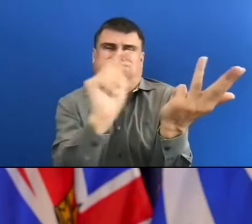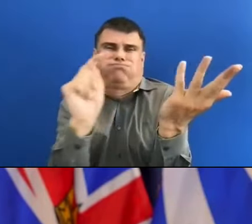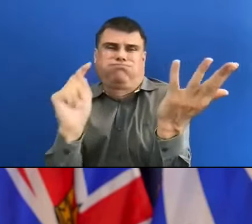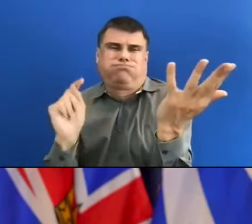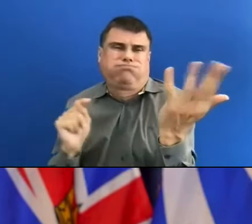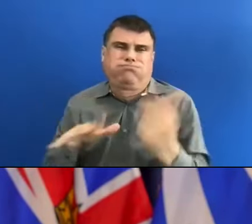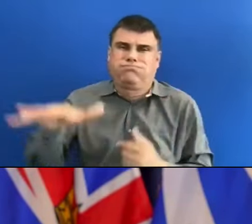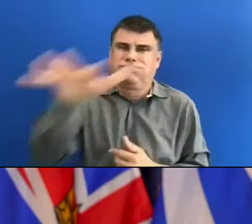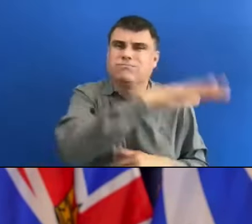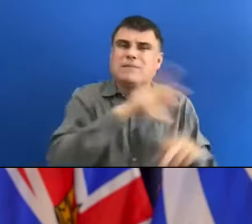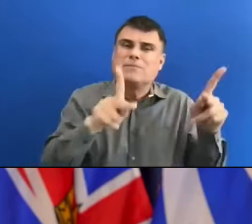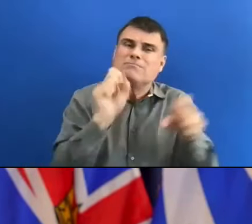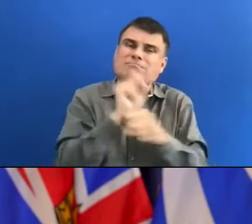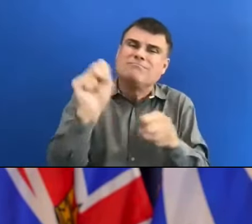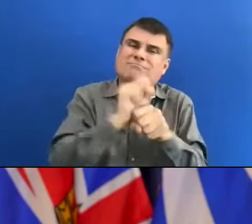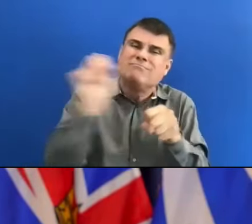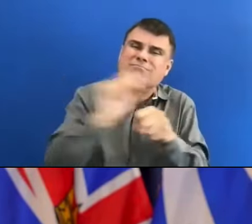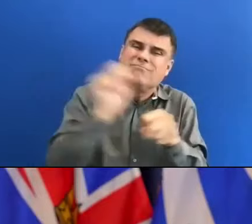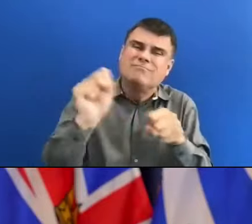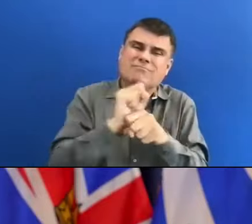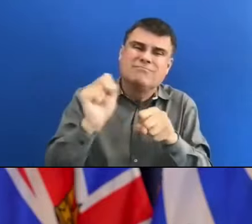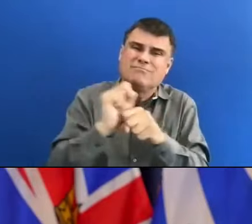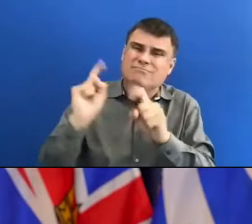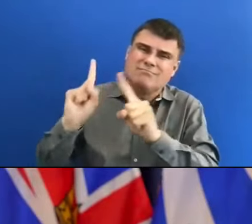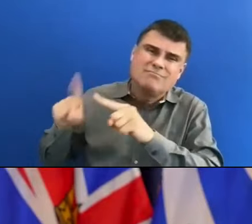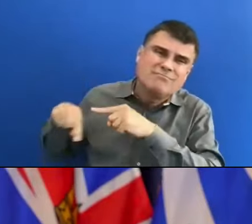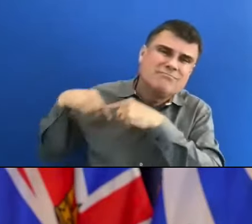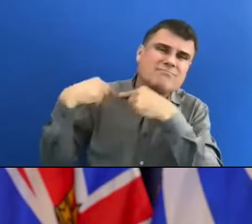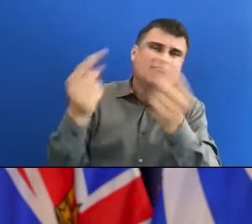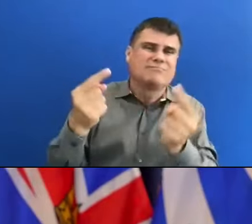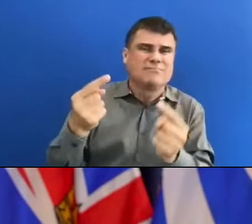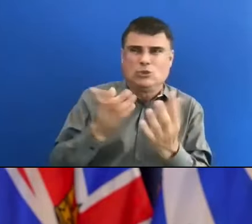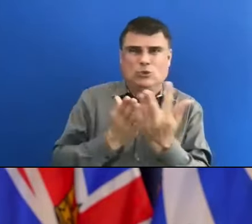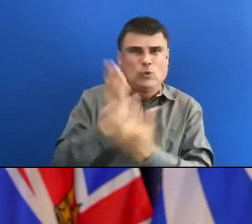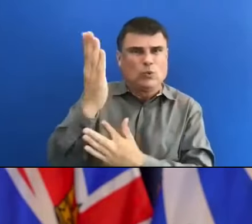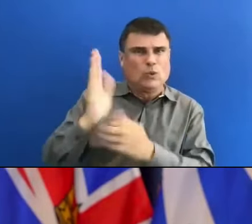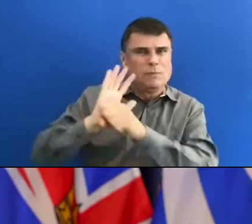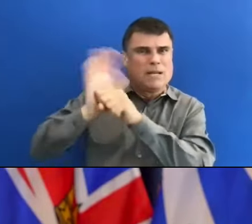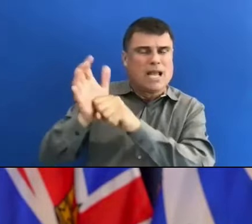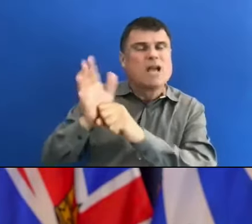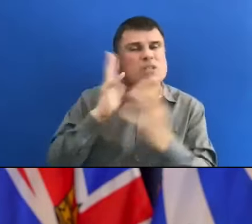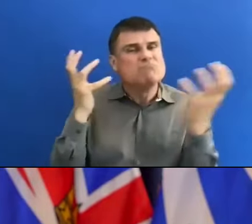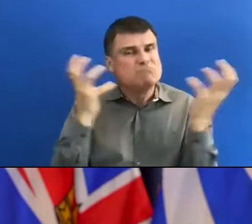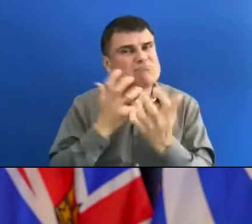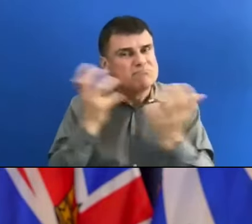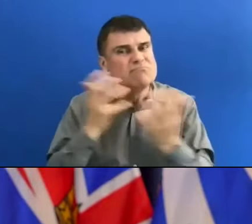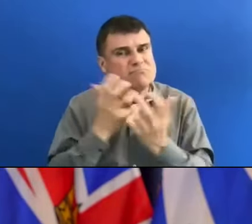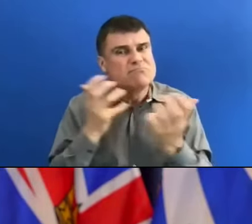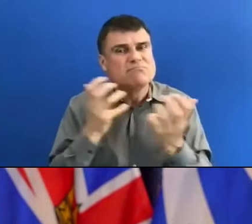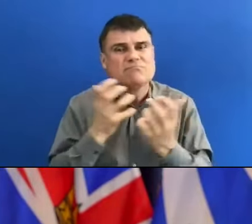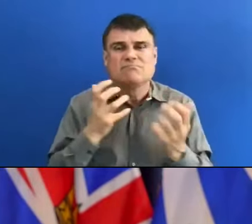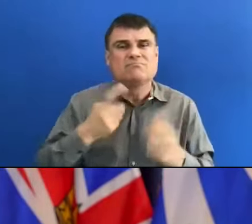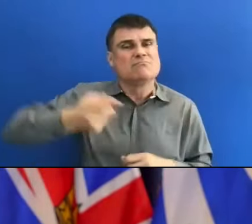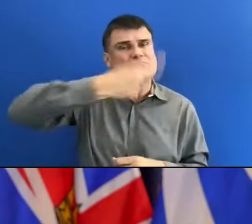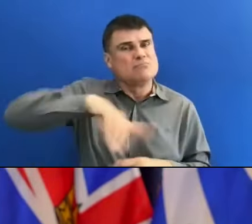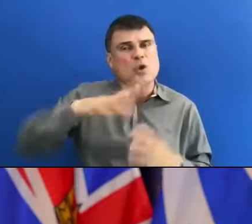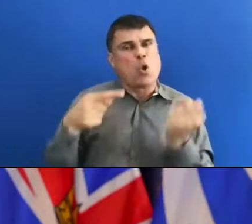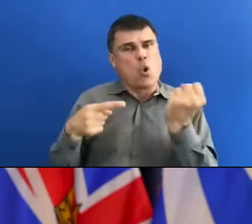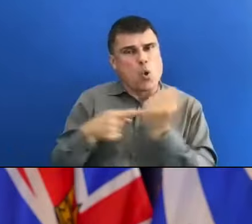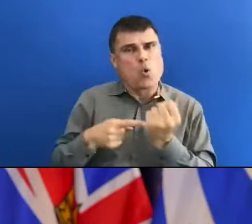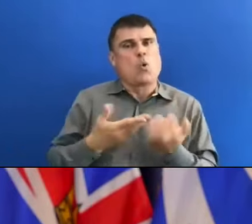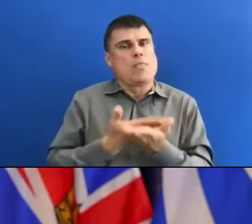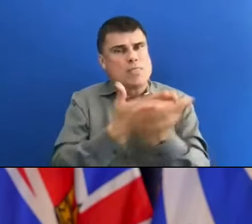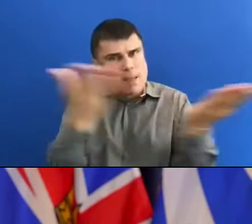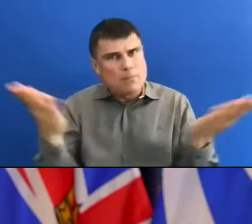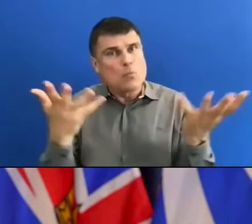anxiety has been exceptional and I think we all owe them a debt of gratitude. Part of paying that debt